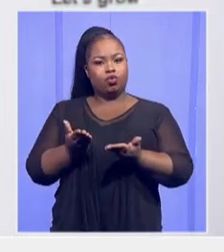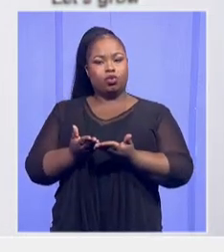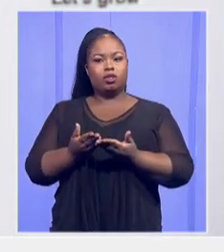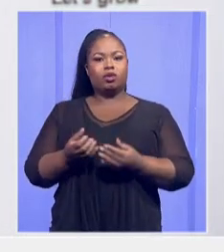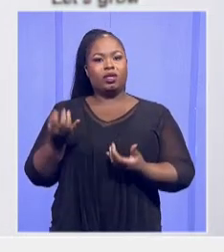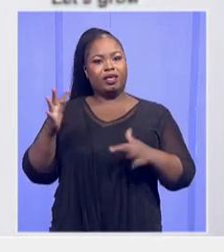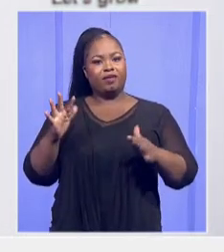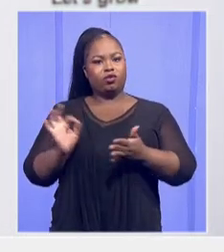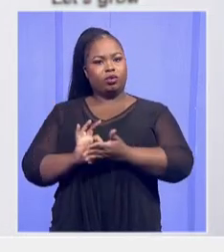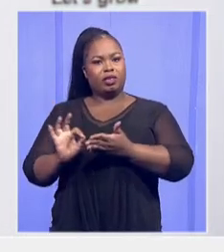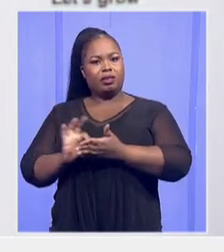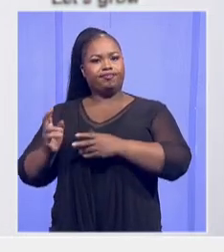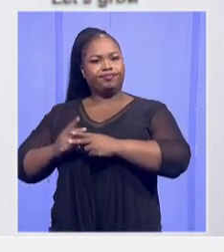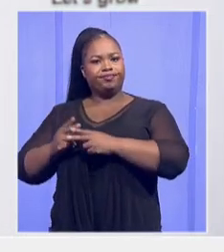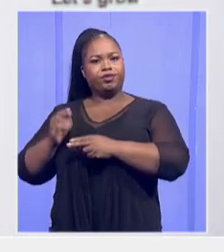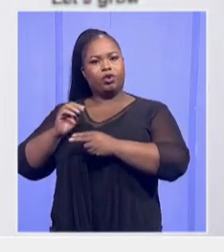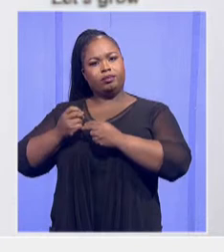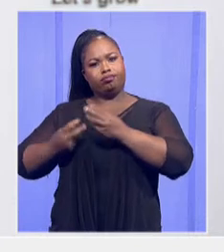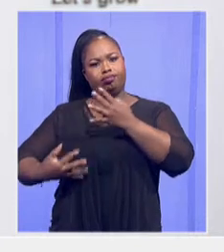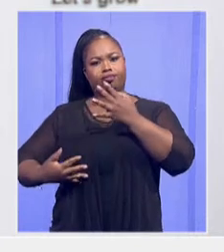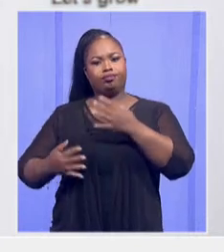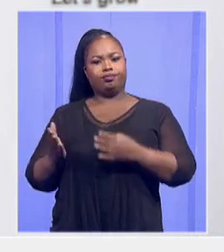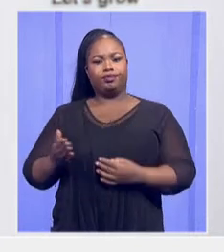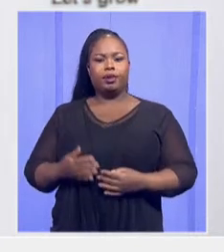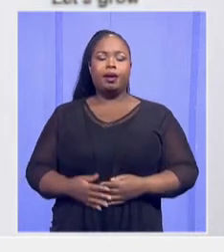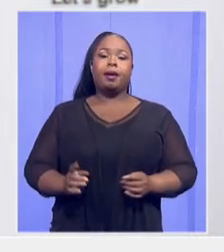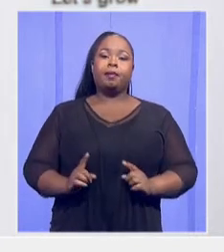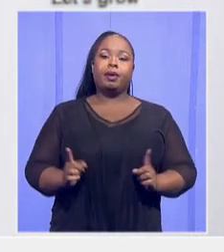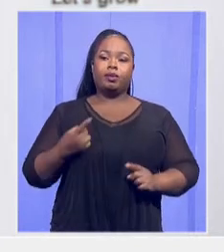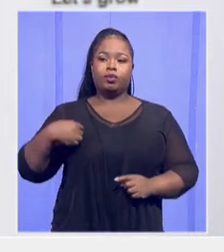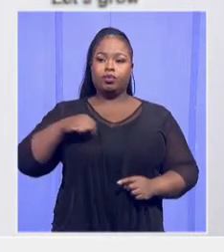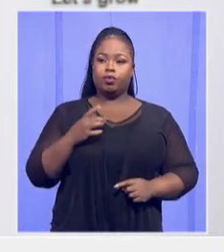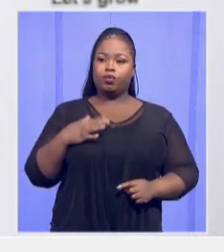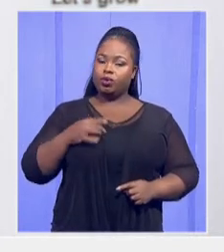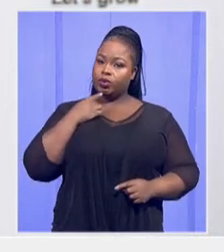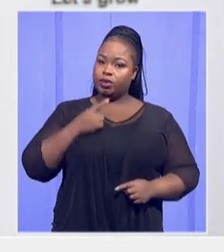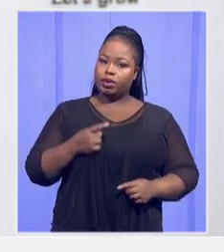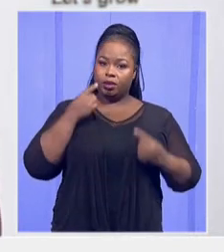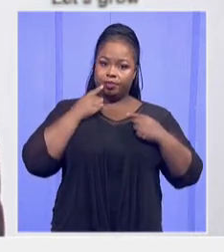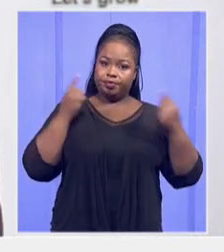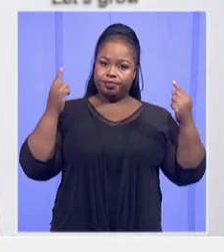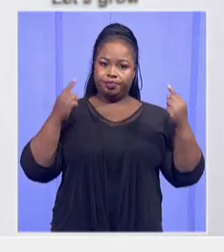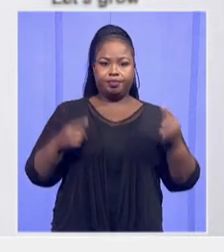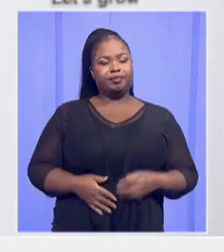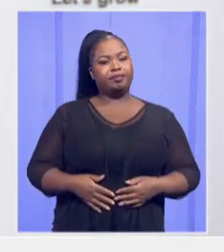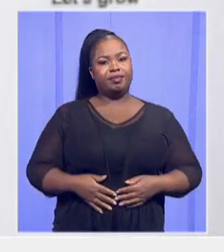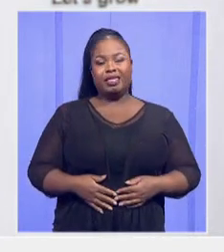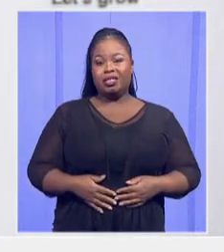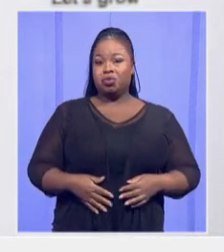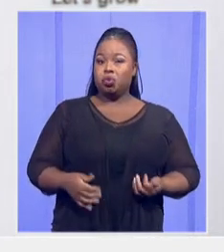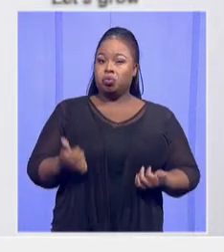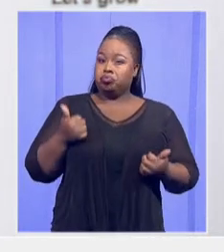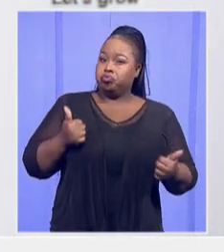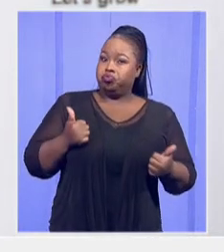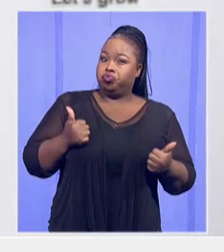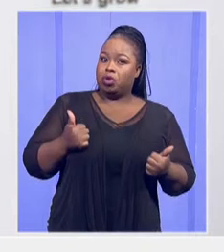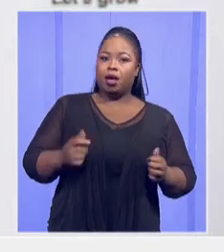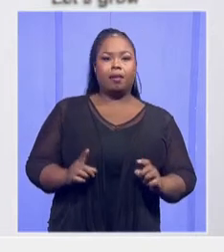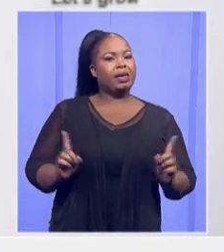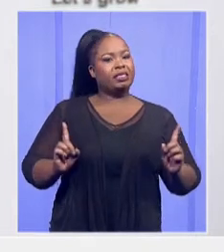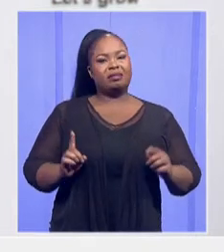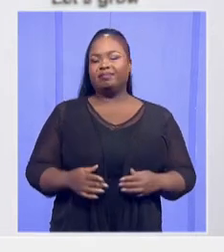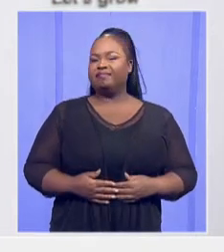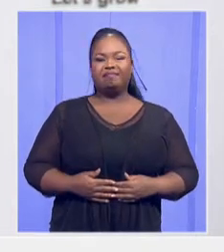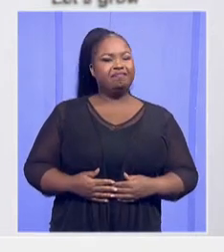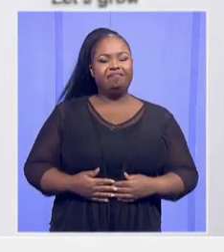So clearly, I think we want to say to the nation, it may not be good enough, but a lot has been done and